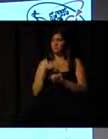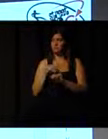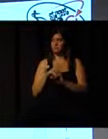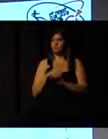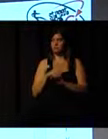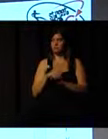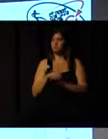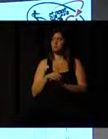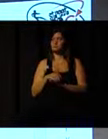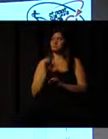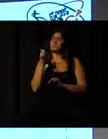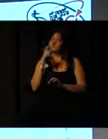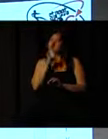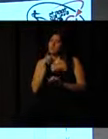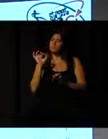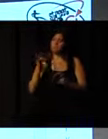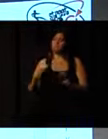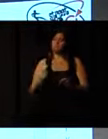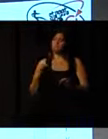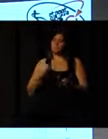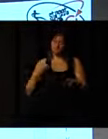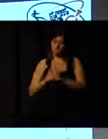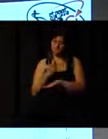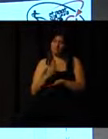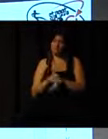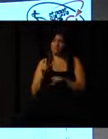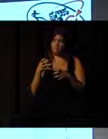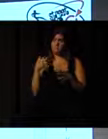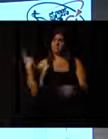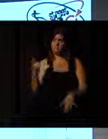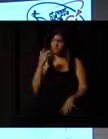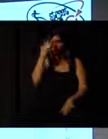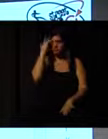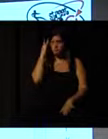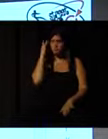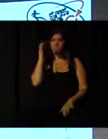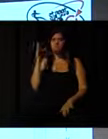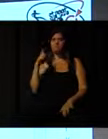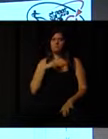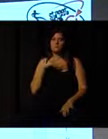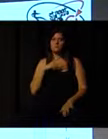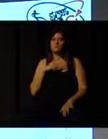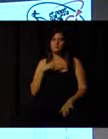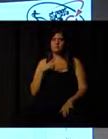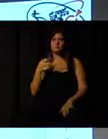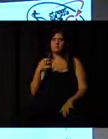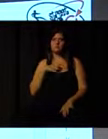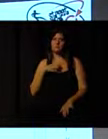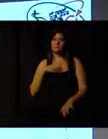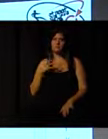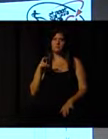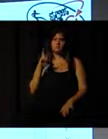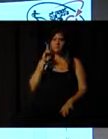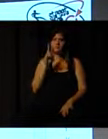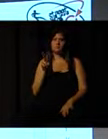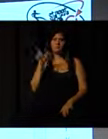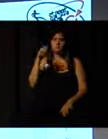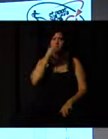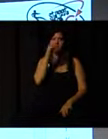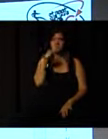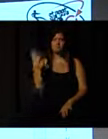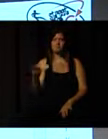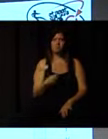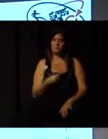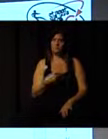different in that we want these people to be opinion formers, shape opinions of other people, promote programmes, be a